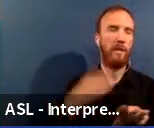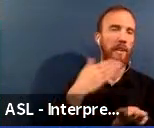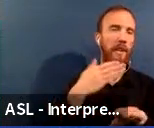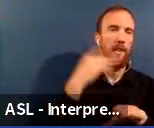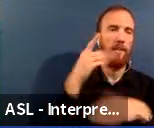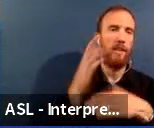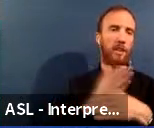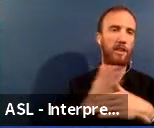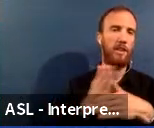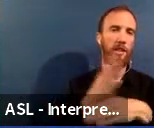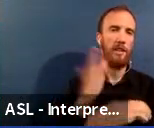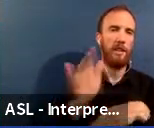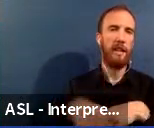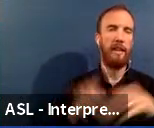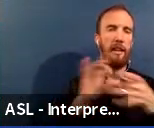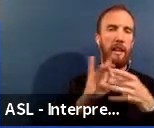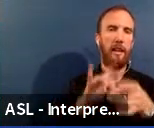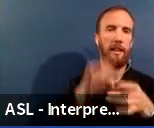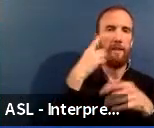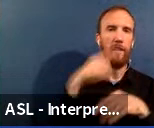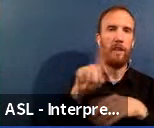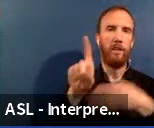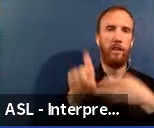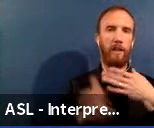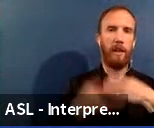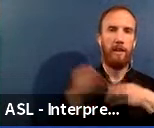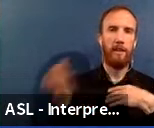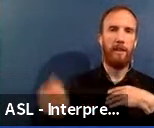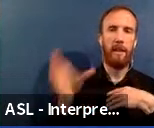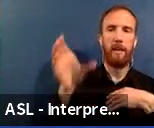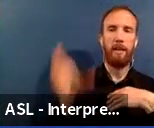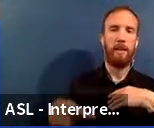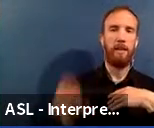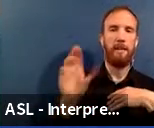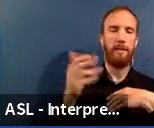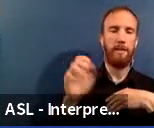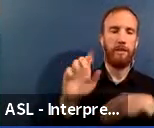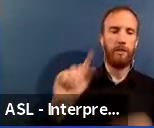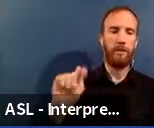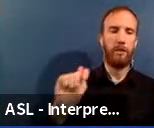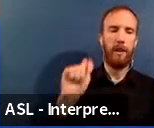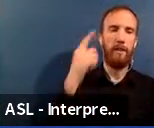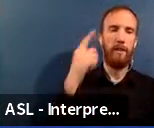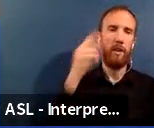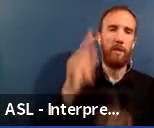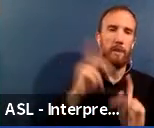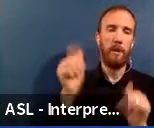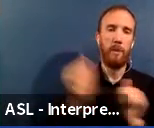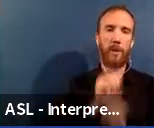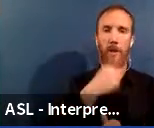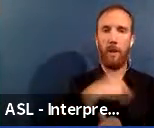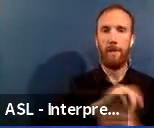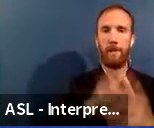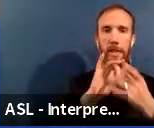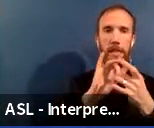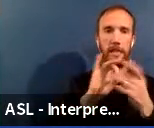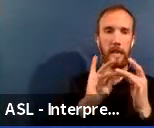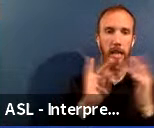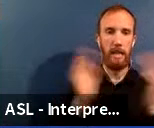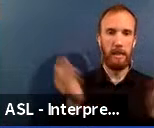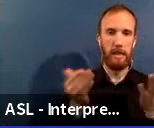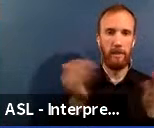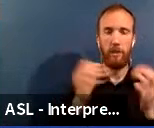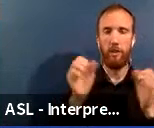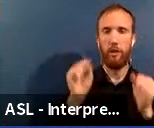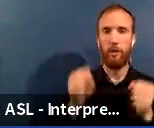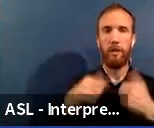that. Um, the link to the survey is in the chat. For those of you who are with us online, you can complete the survey. next slide,